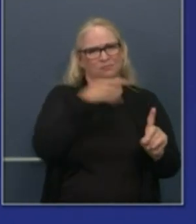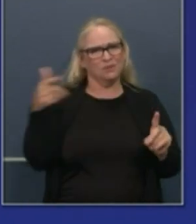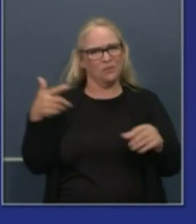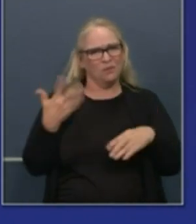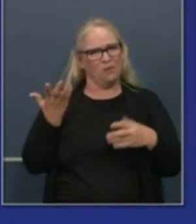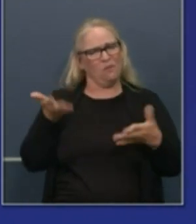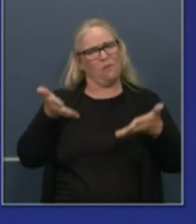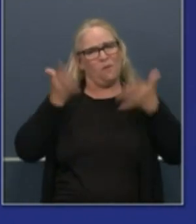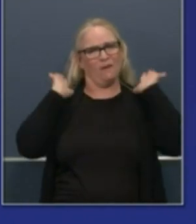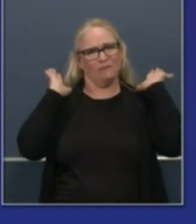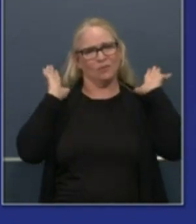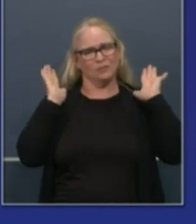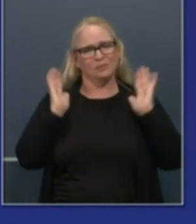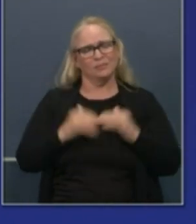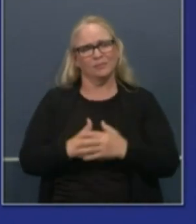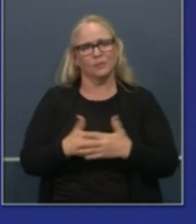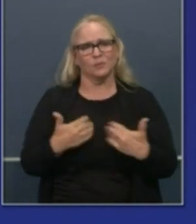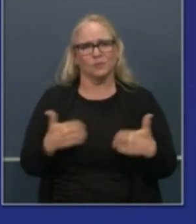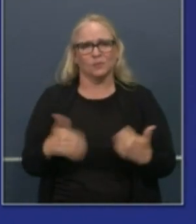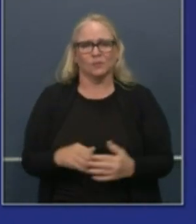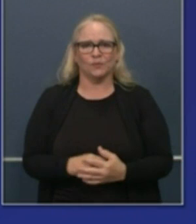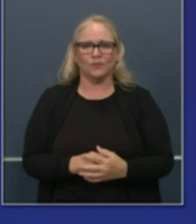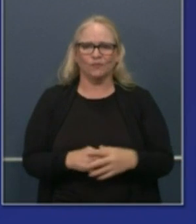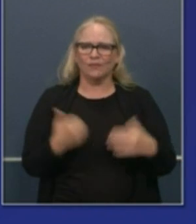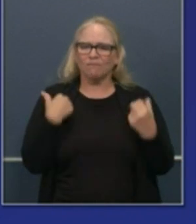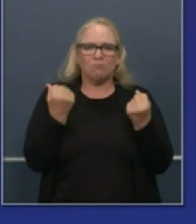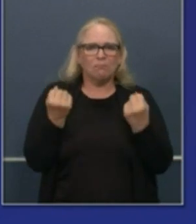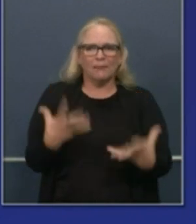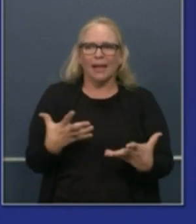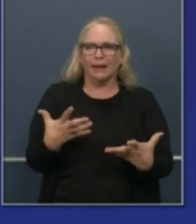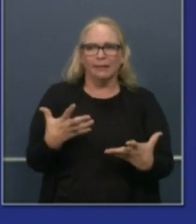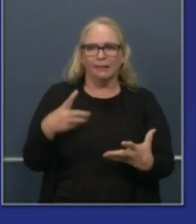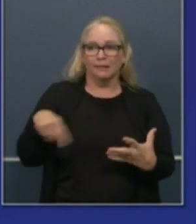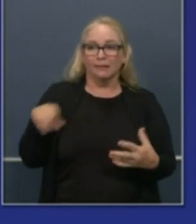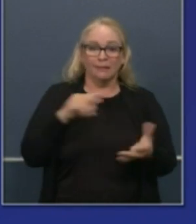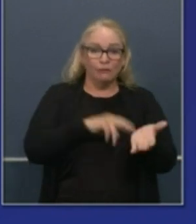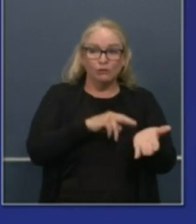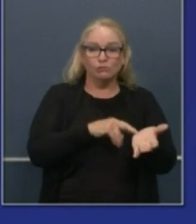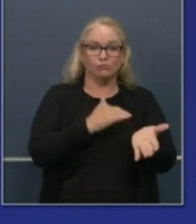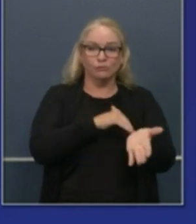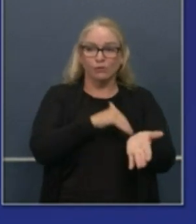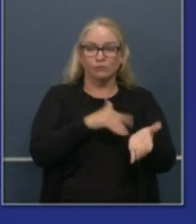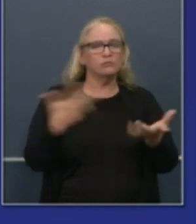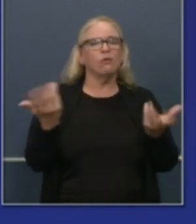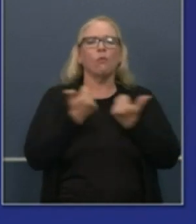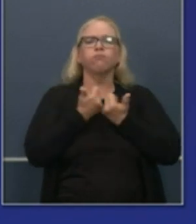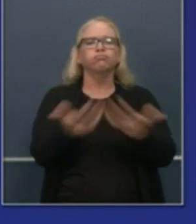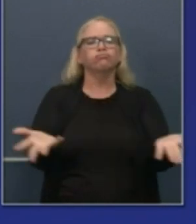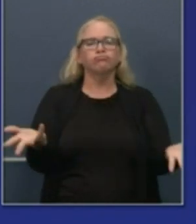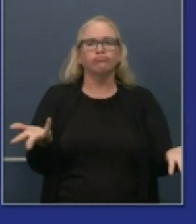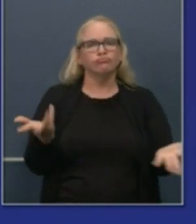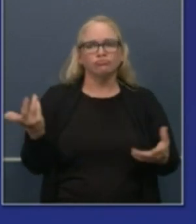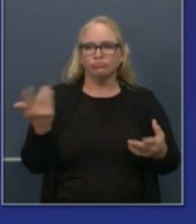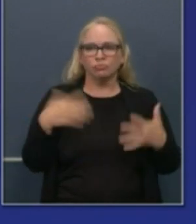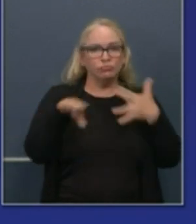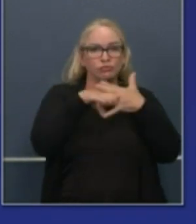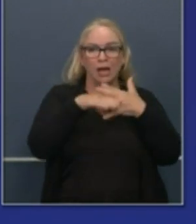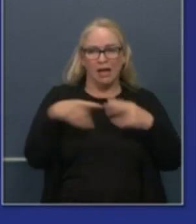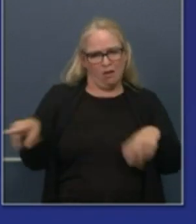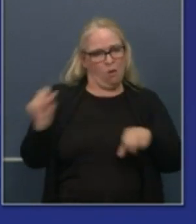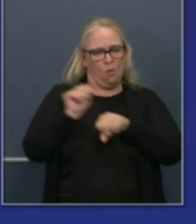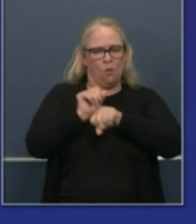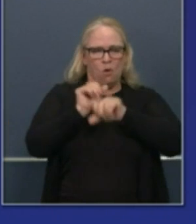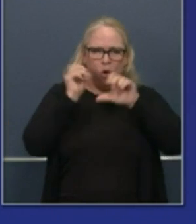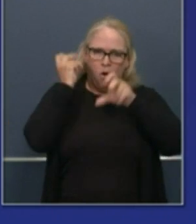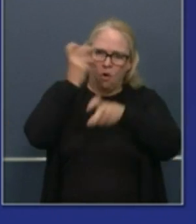are seeing an exhausted frontline staff of credible doctors and nurses and